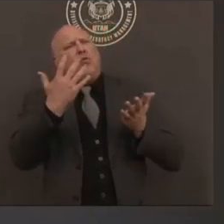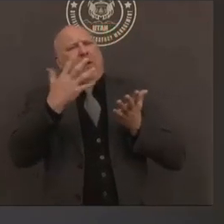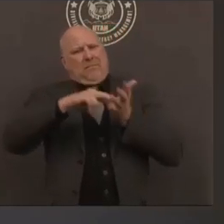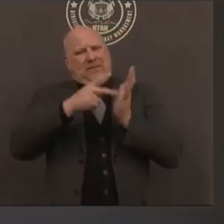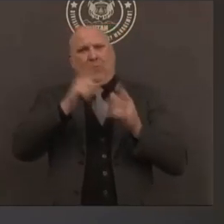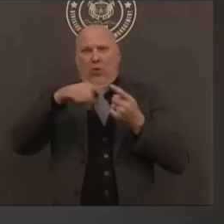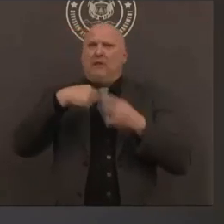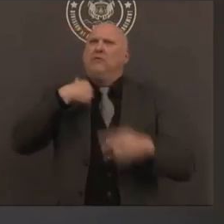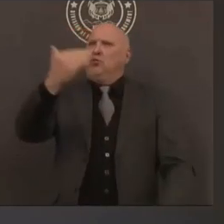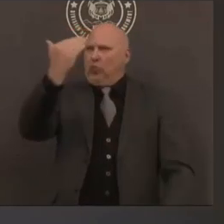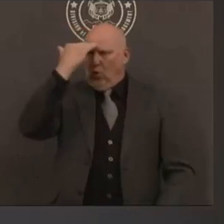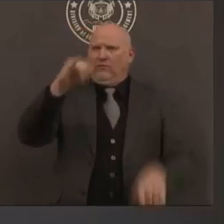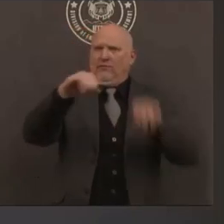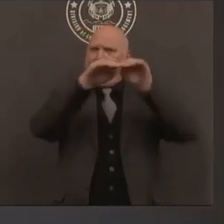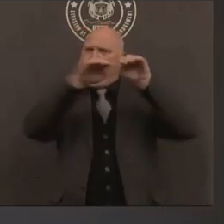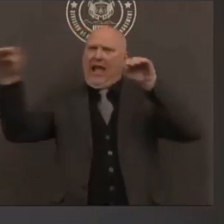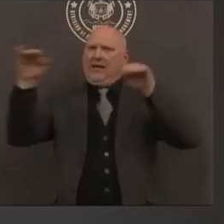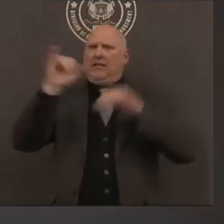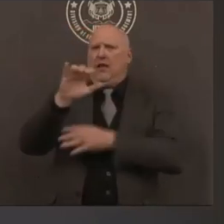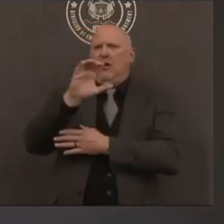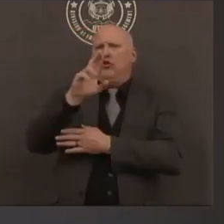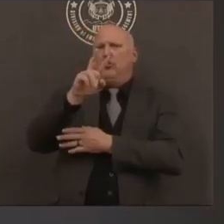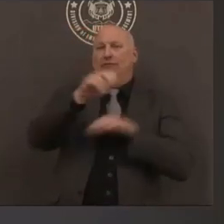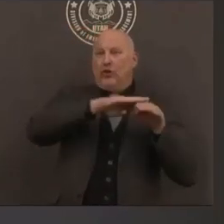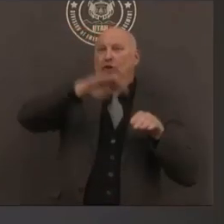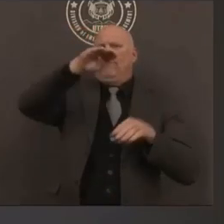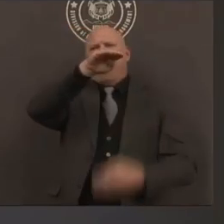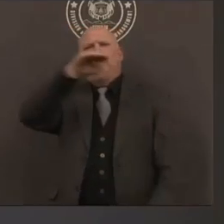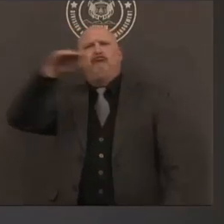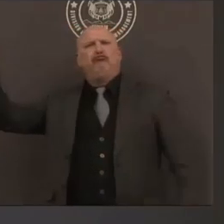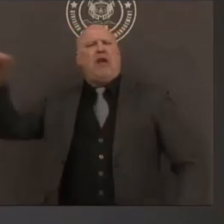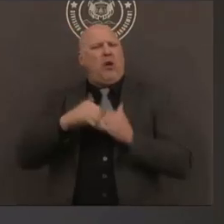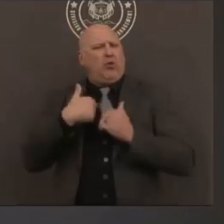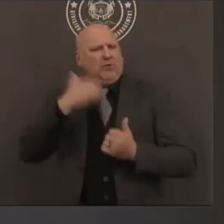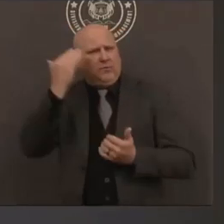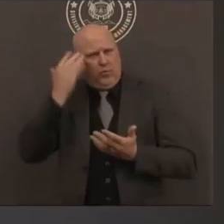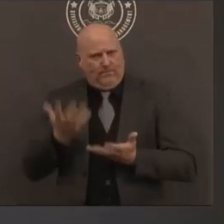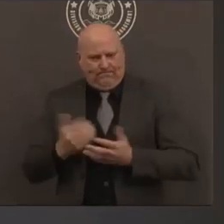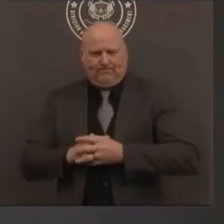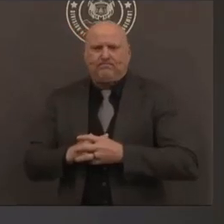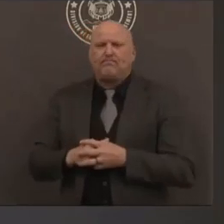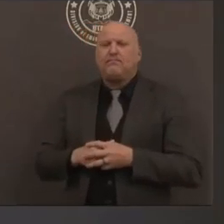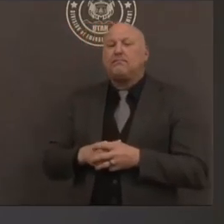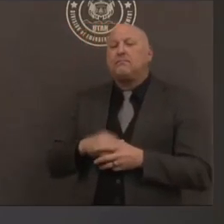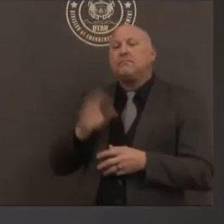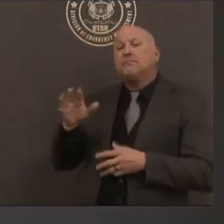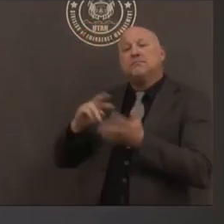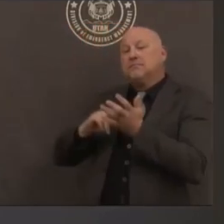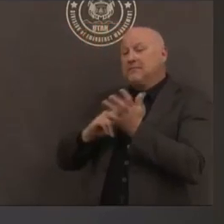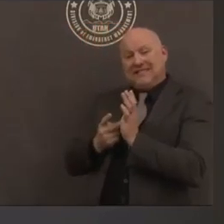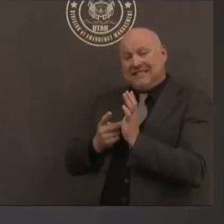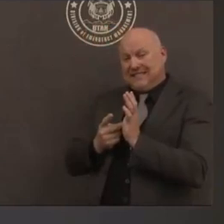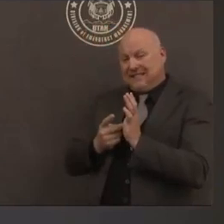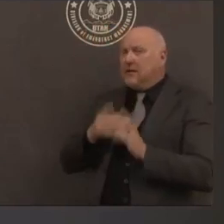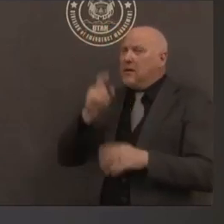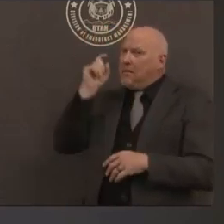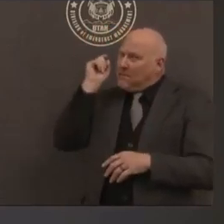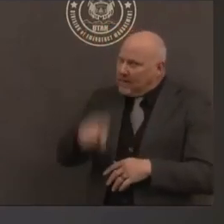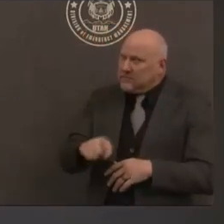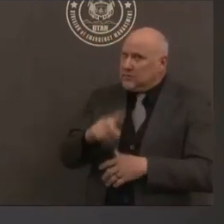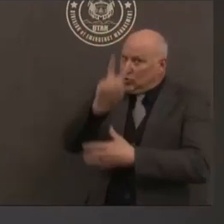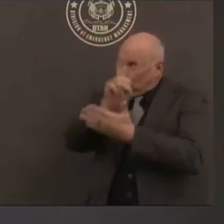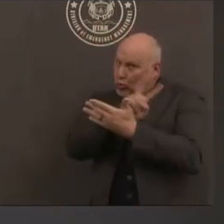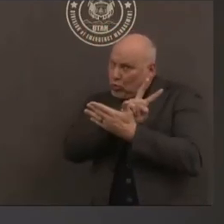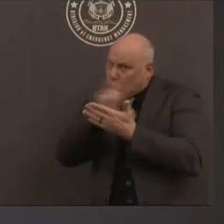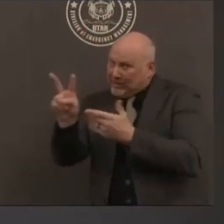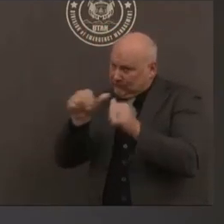of the growth rate for at least two weeks so that's one incubation period and then after that what we would see to confirm that we have flattened